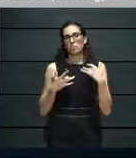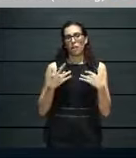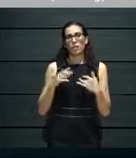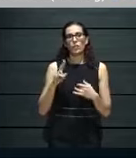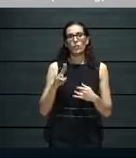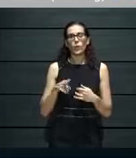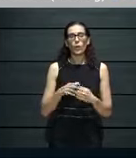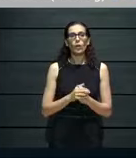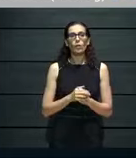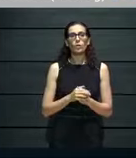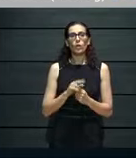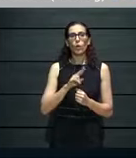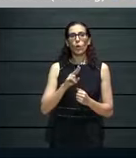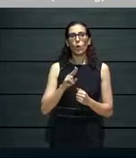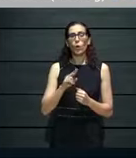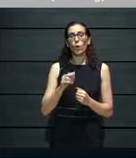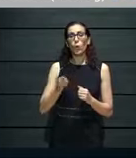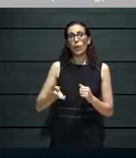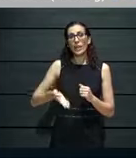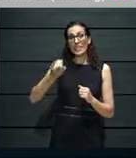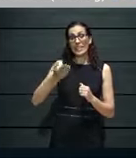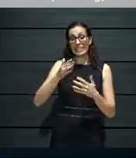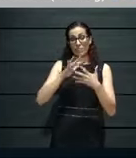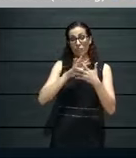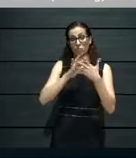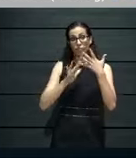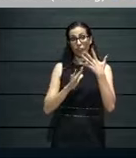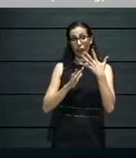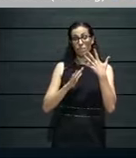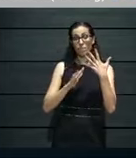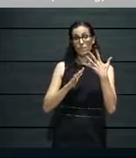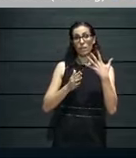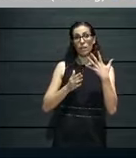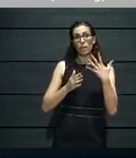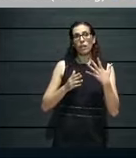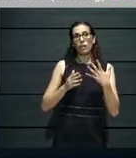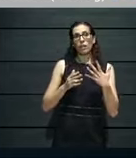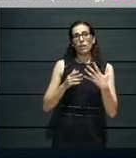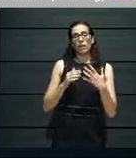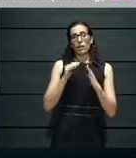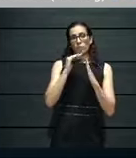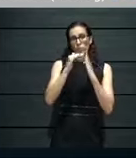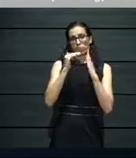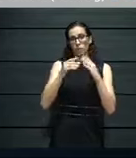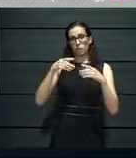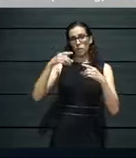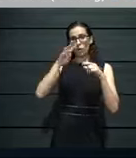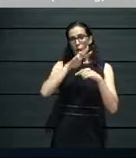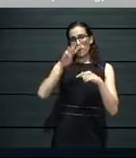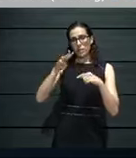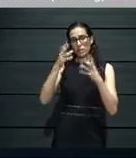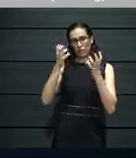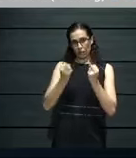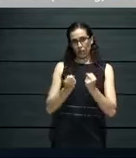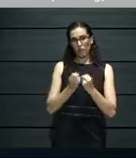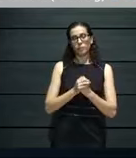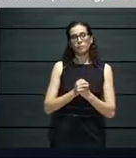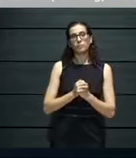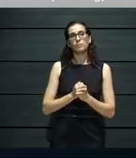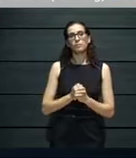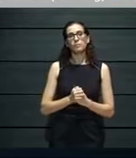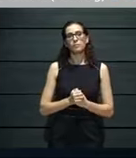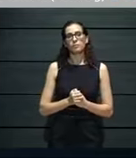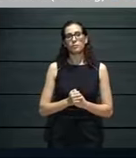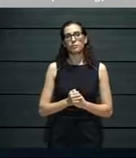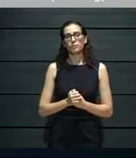here we also have the top five pages, festivals, Malta, Anafest, the cooking sessions, the hybrid landing page, and the Malta